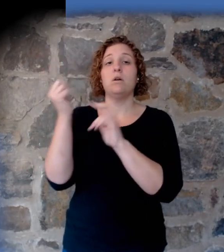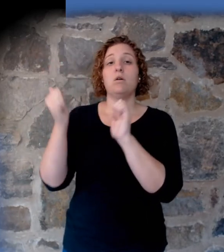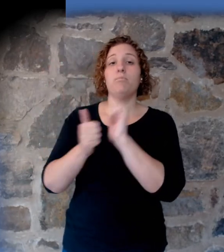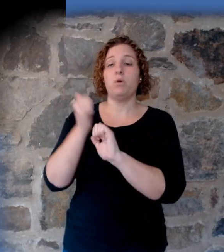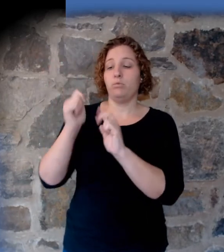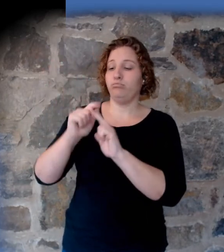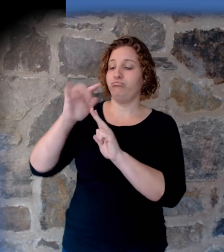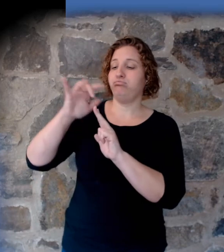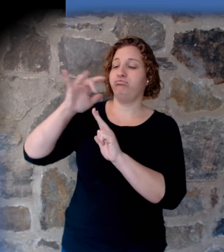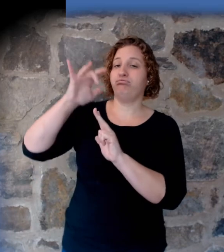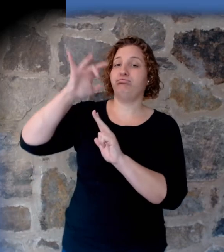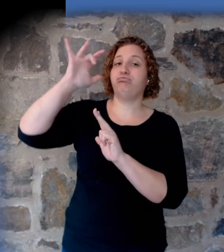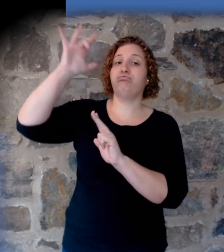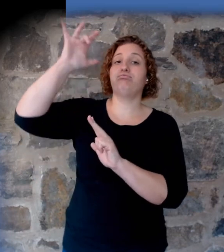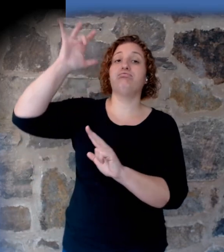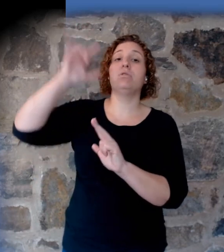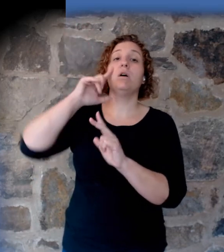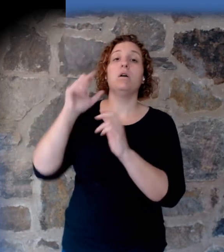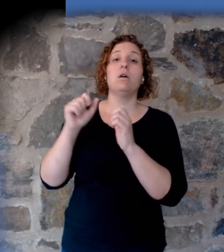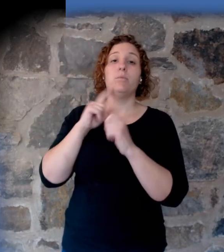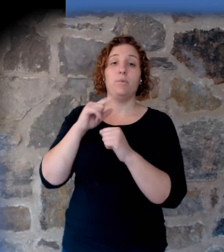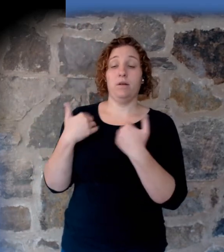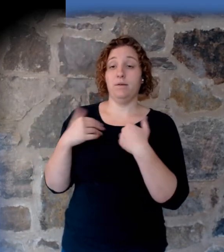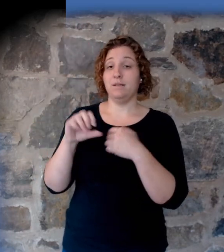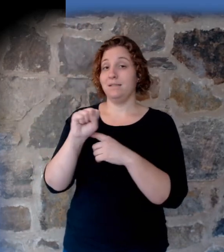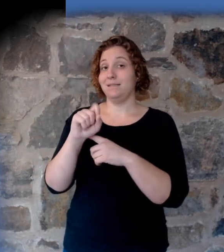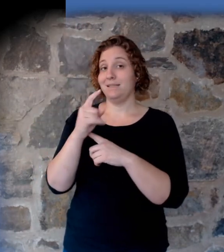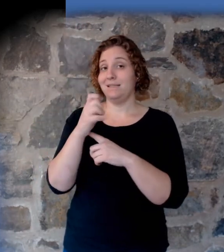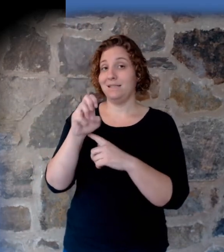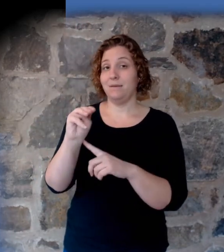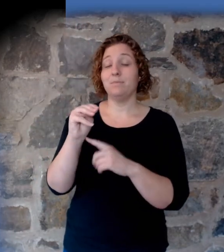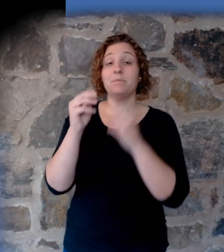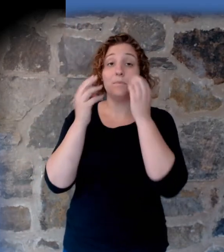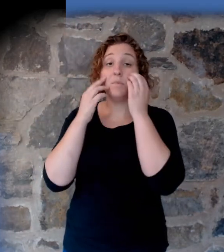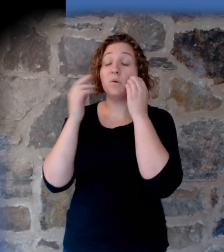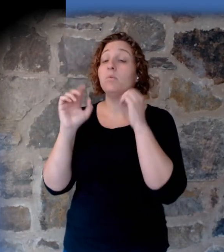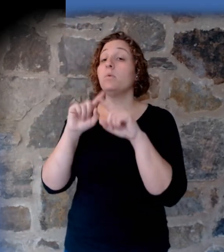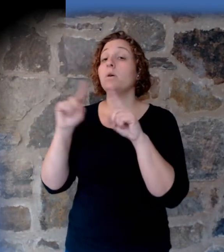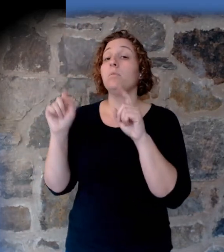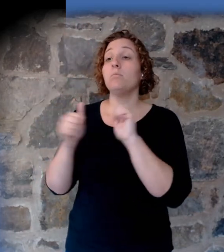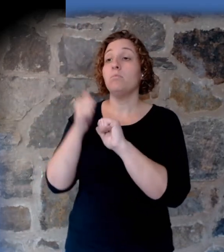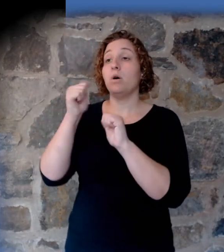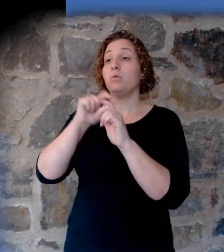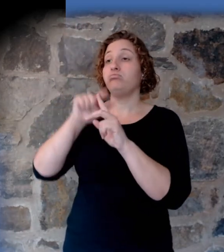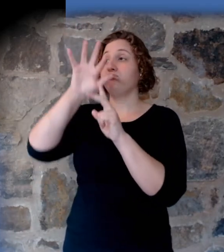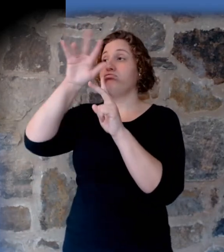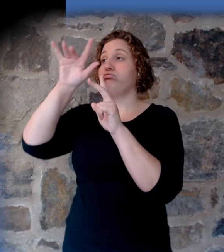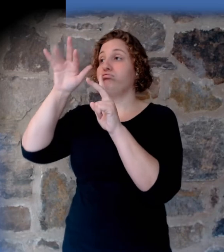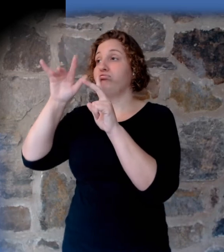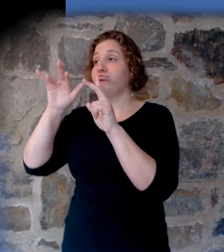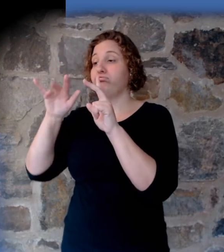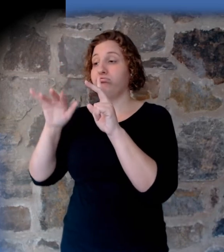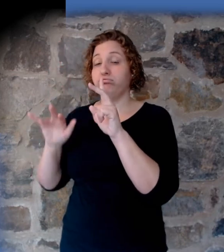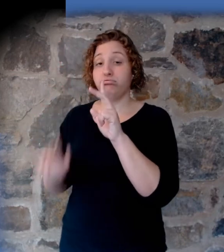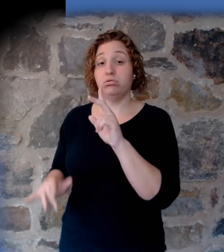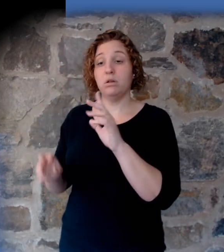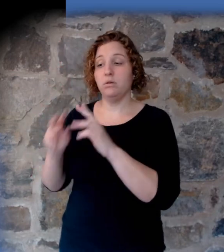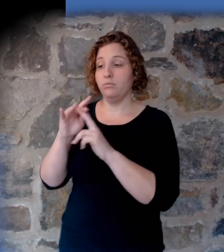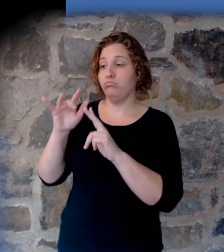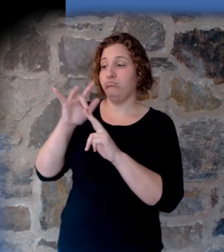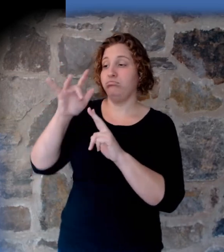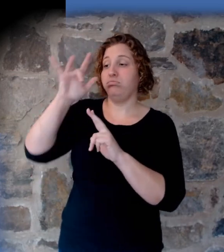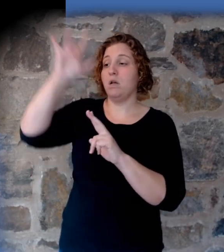driven by steam that much of which fell down vertically back to the ground and resulted in a